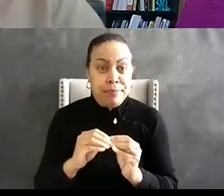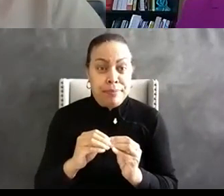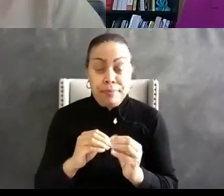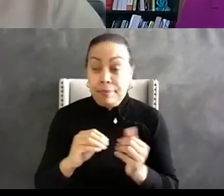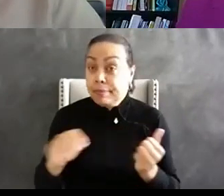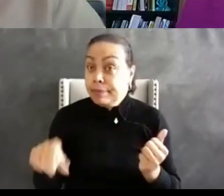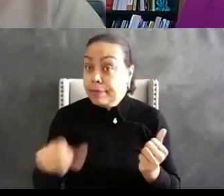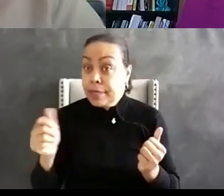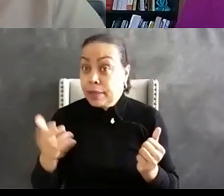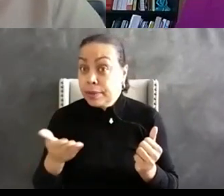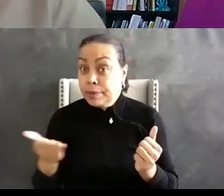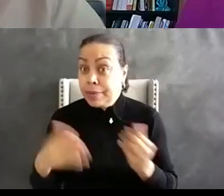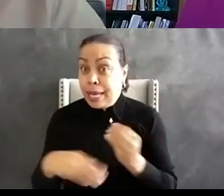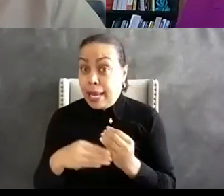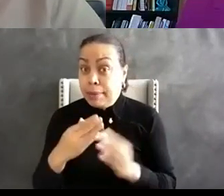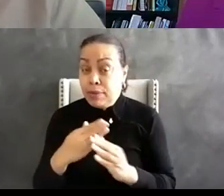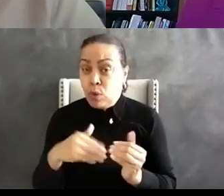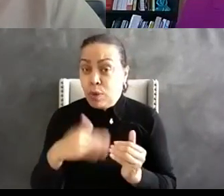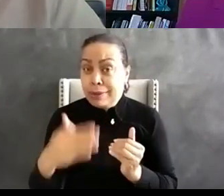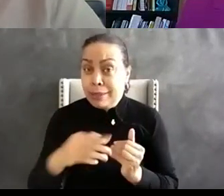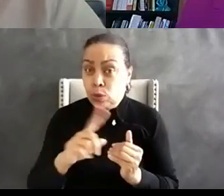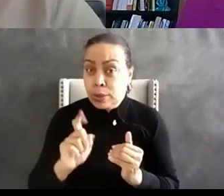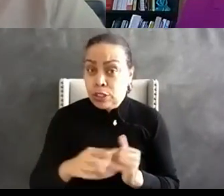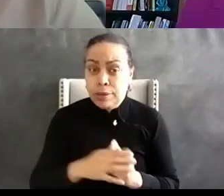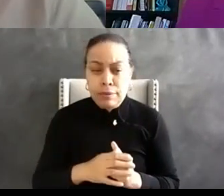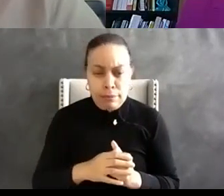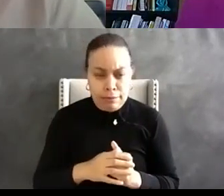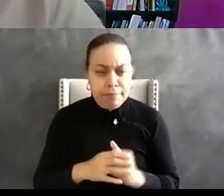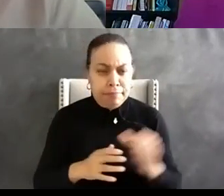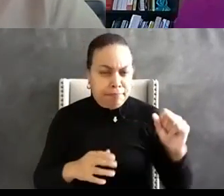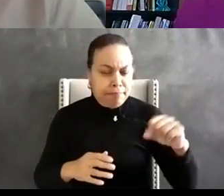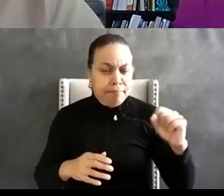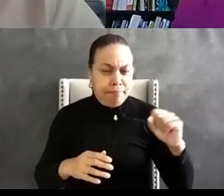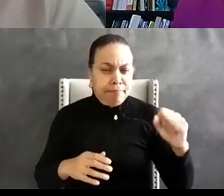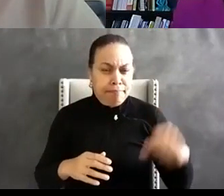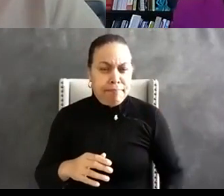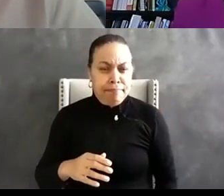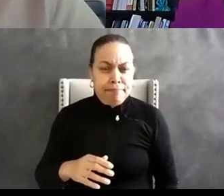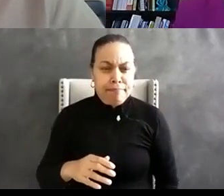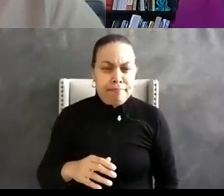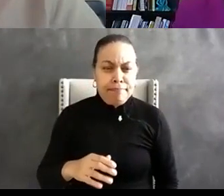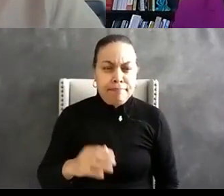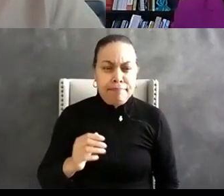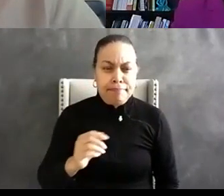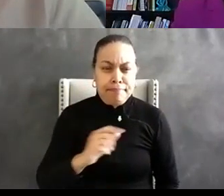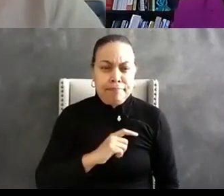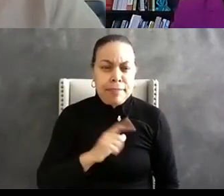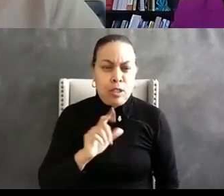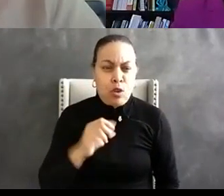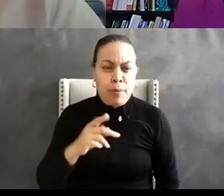anything else to add on this question before I move on to the next one oh yeah I would I I would just want to say um